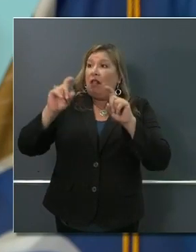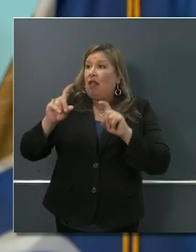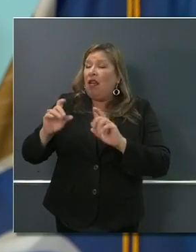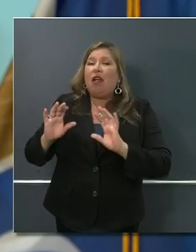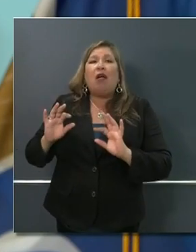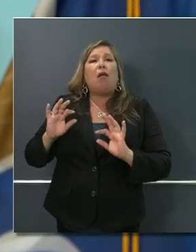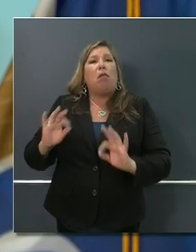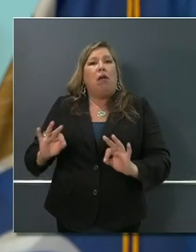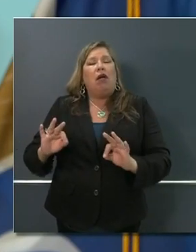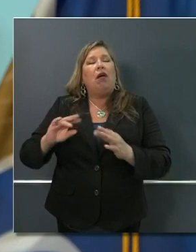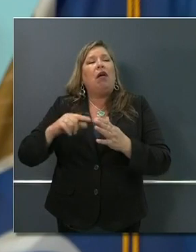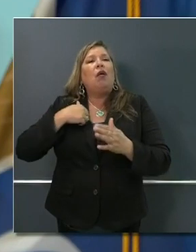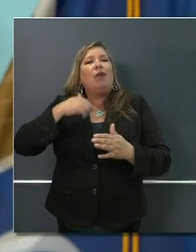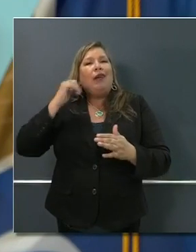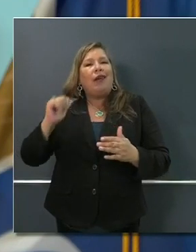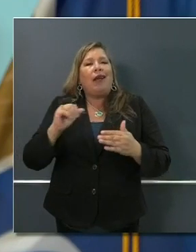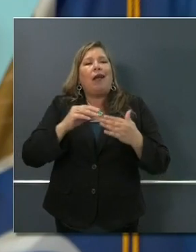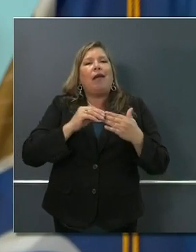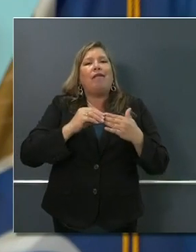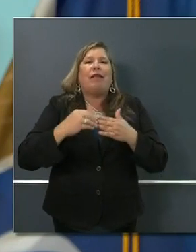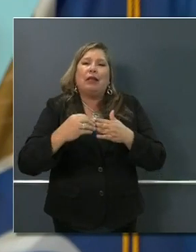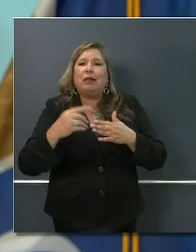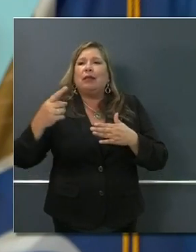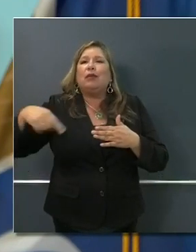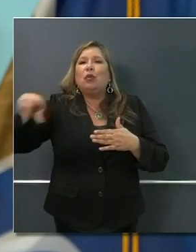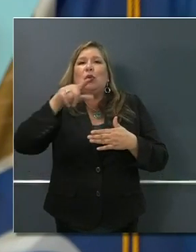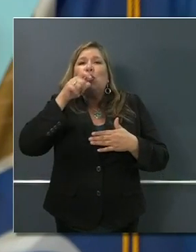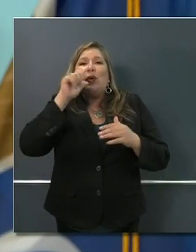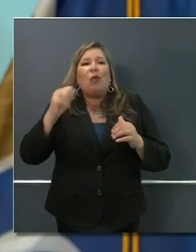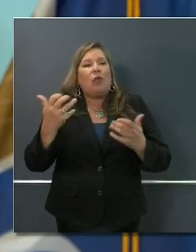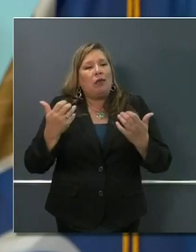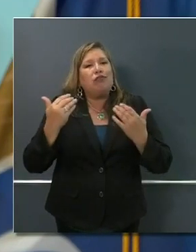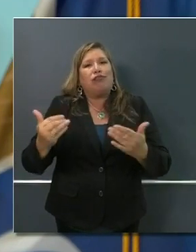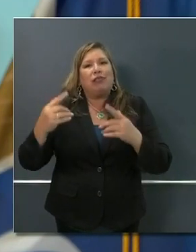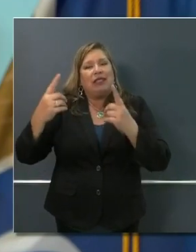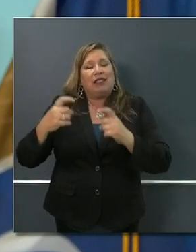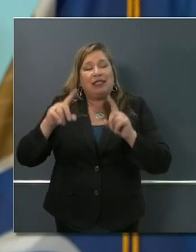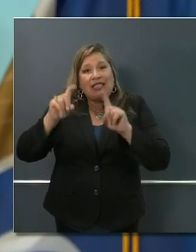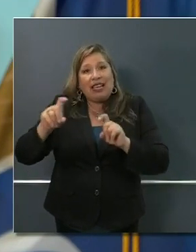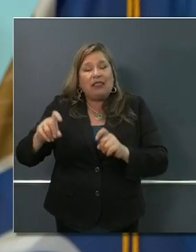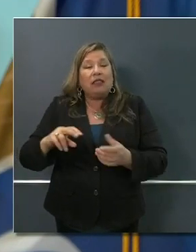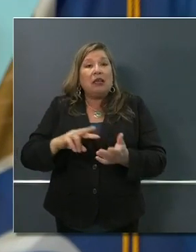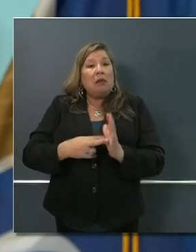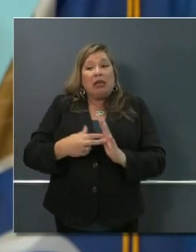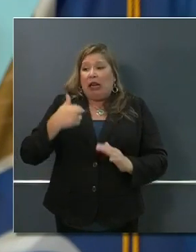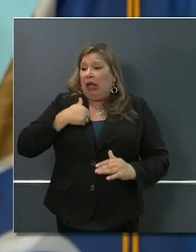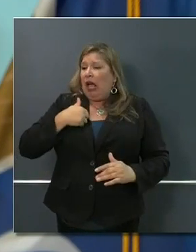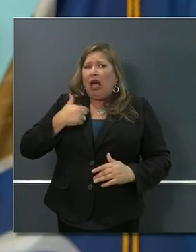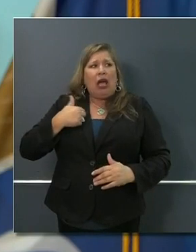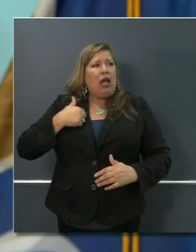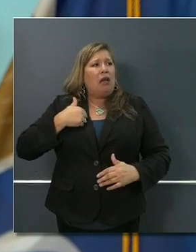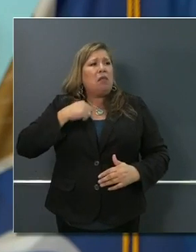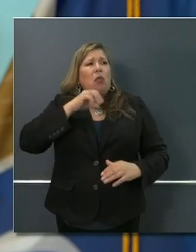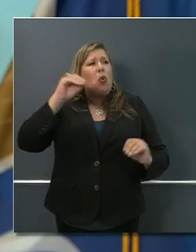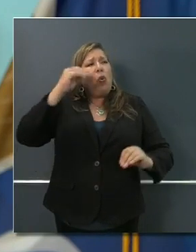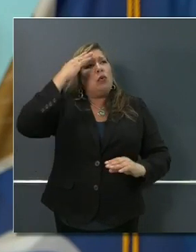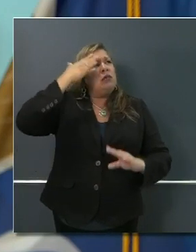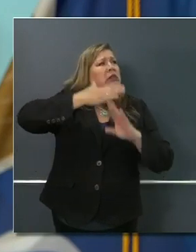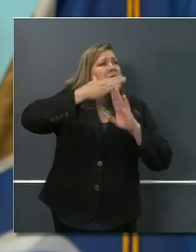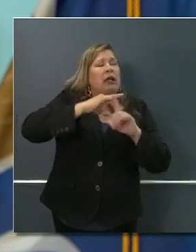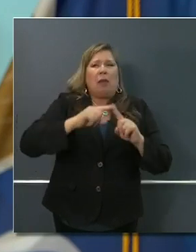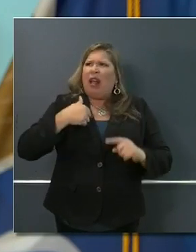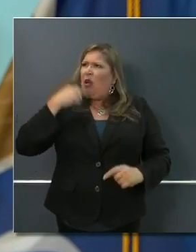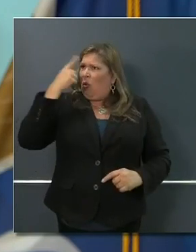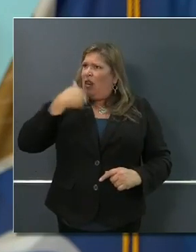on our CDPH website so that all testing sites, all individuals curious if they should be tested can get guidance there. We are